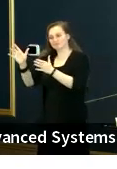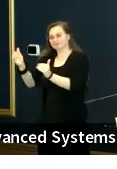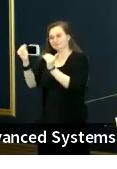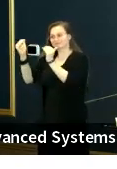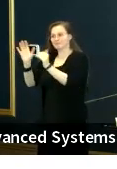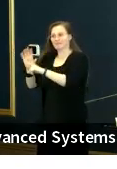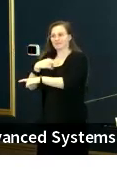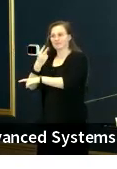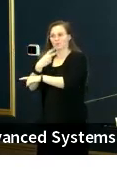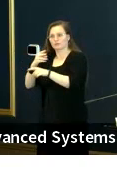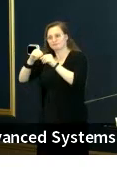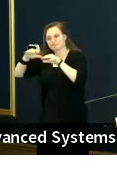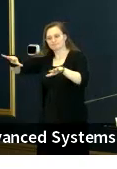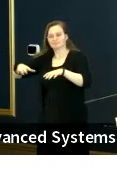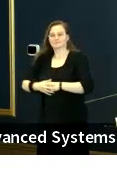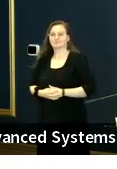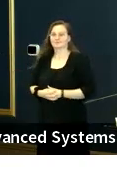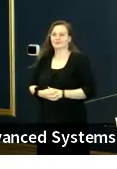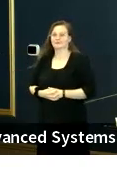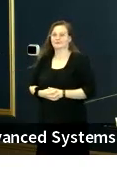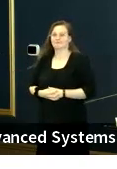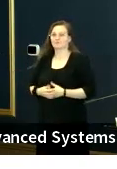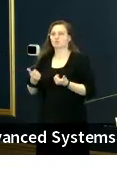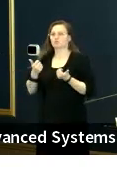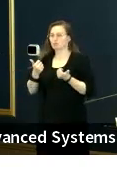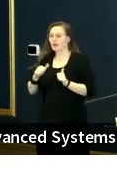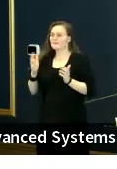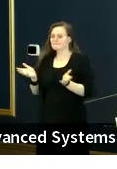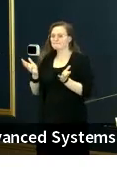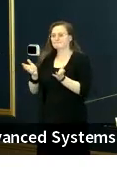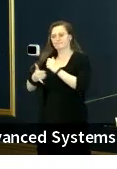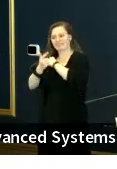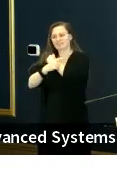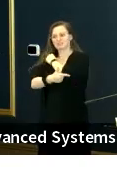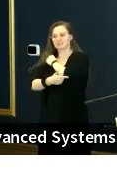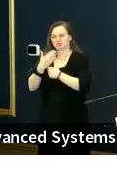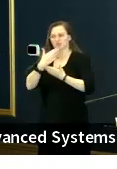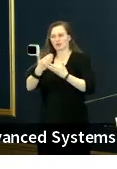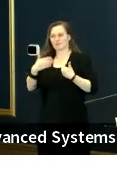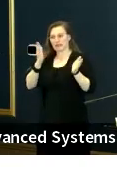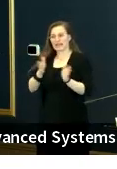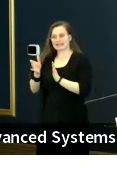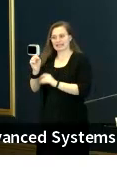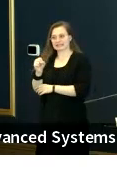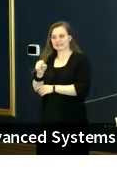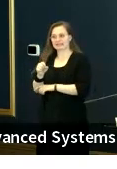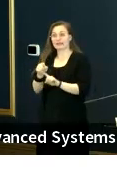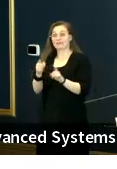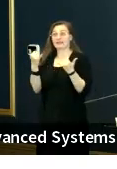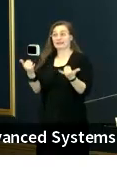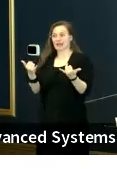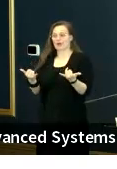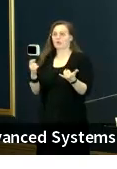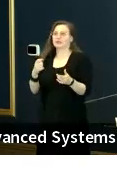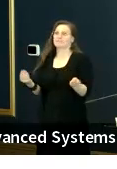And so we have that enshrined in legislation, and it's great to have that plan. But now we need to move forward with the planning